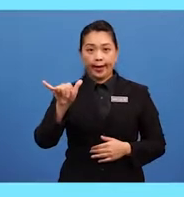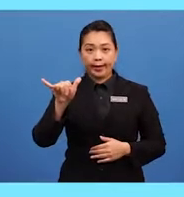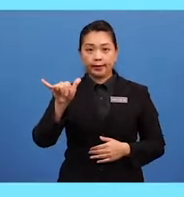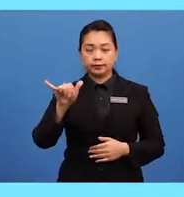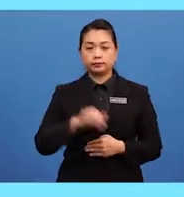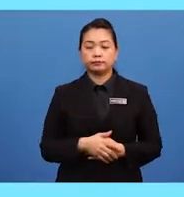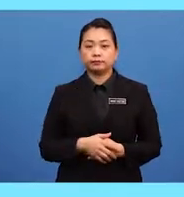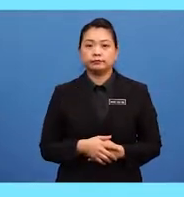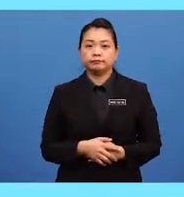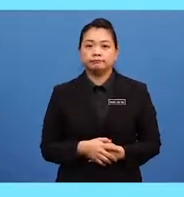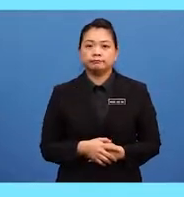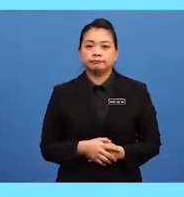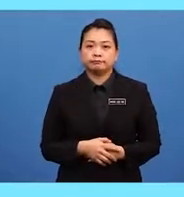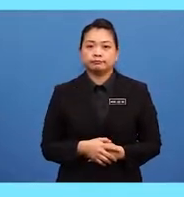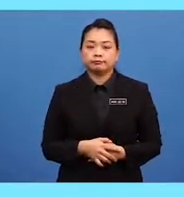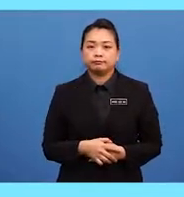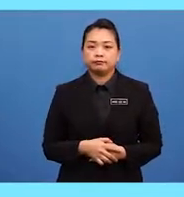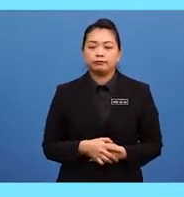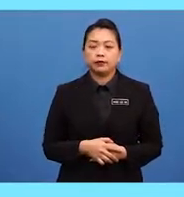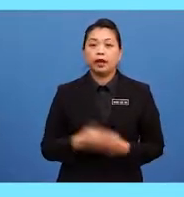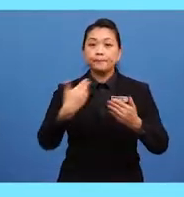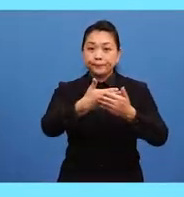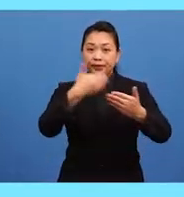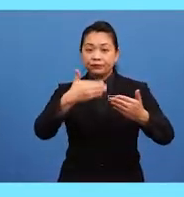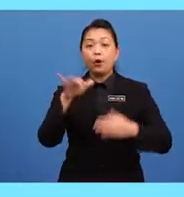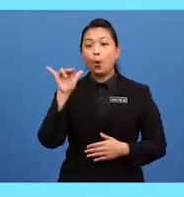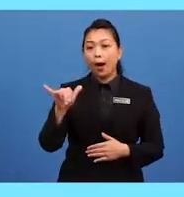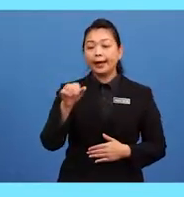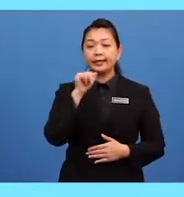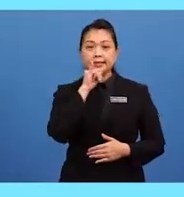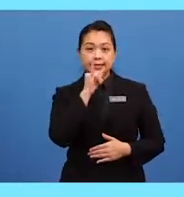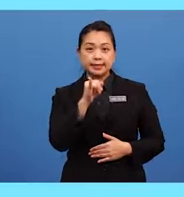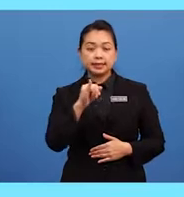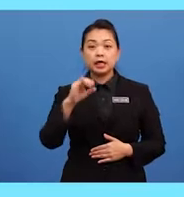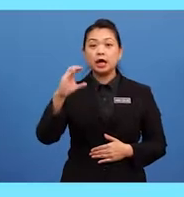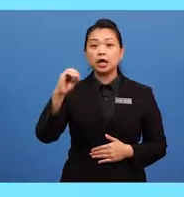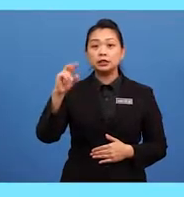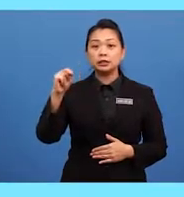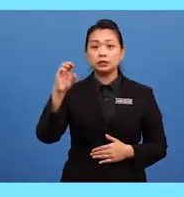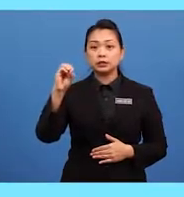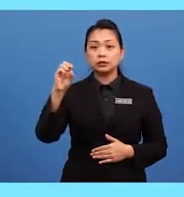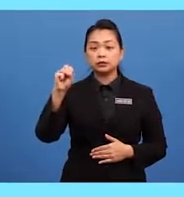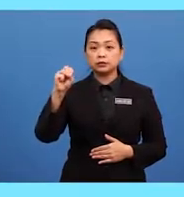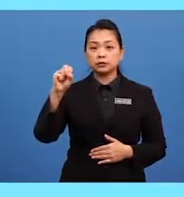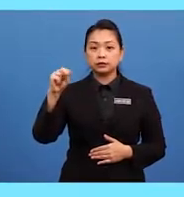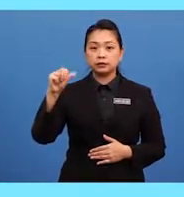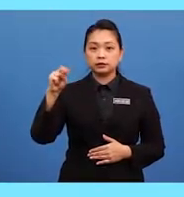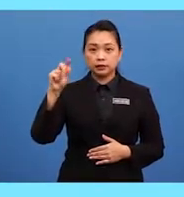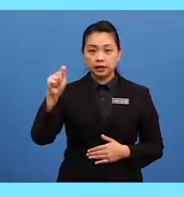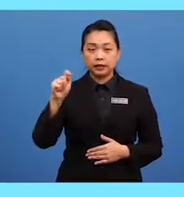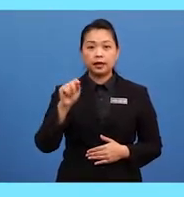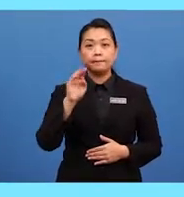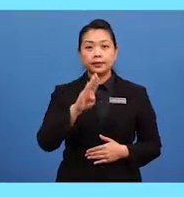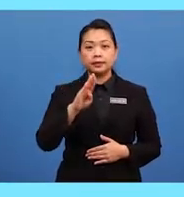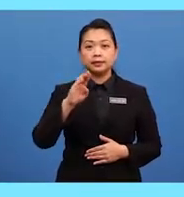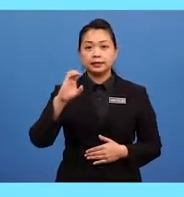Let's say the letter Y is a consonant. Be it B, C,